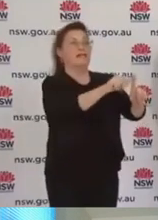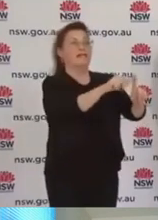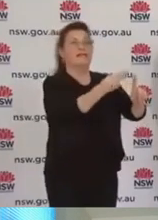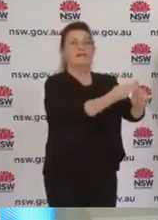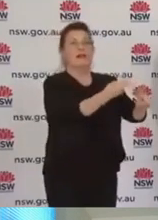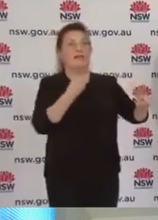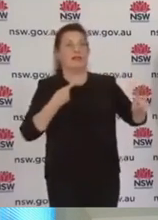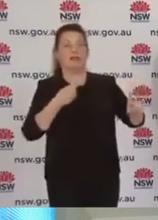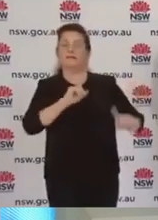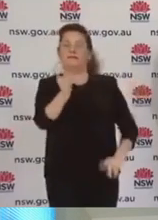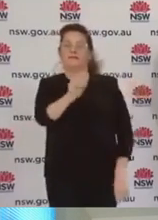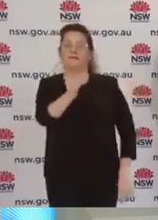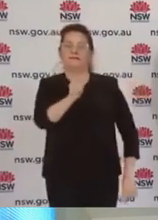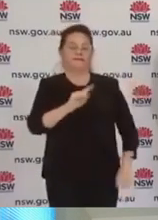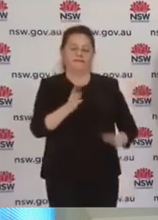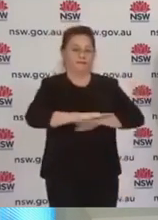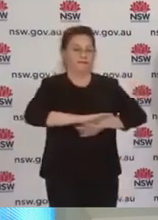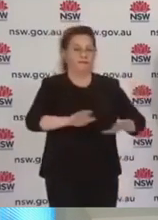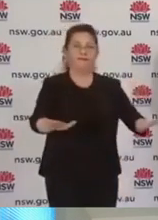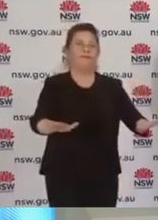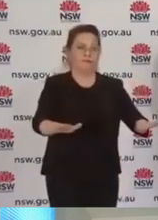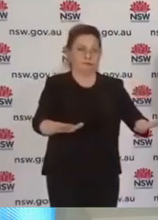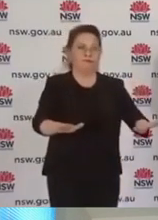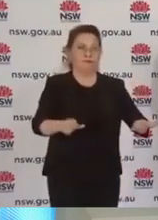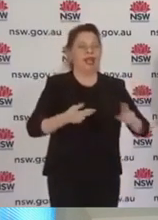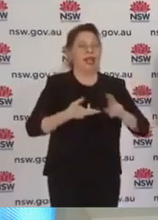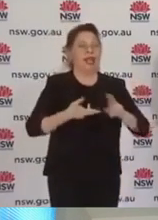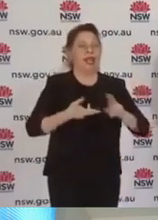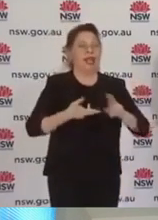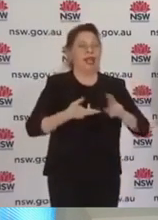doing. And if you're doing the wrong thing, you'll have those extra fines imposed.